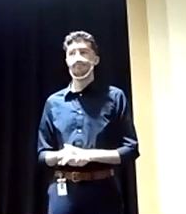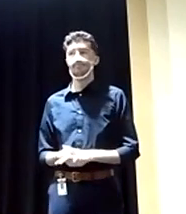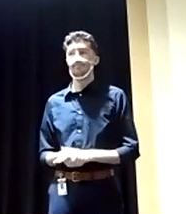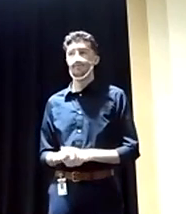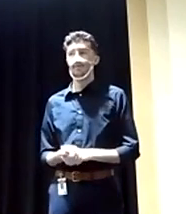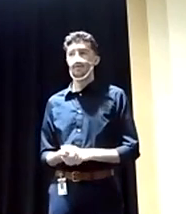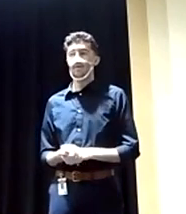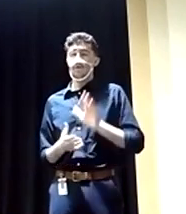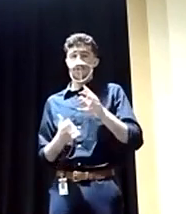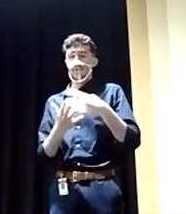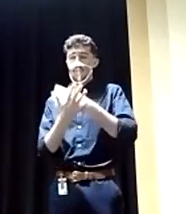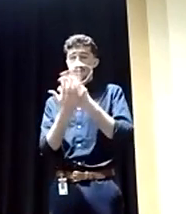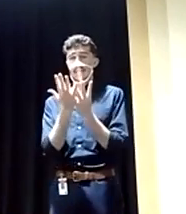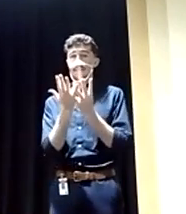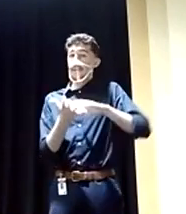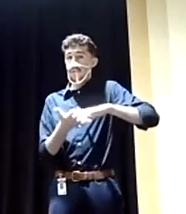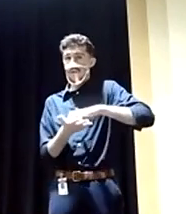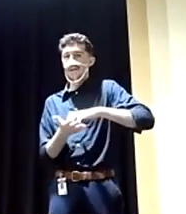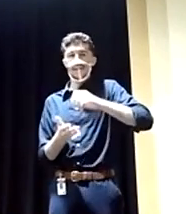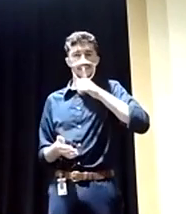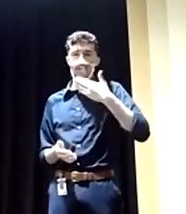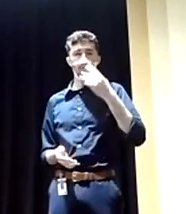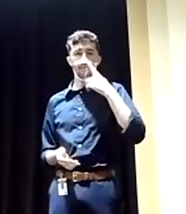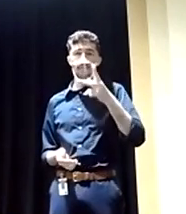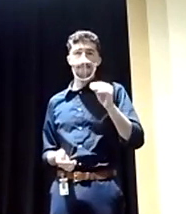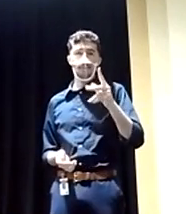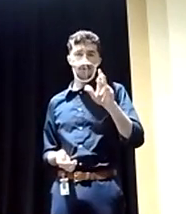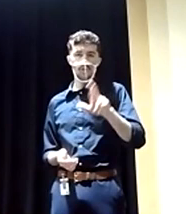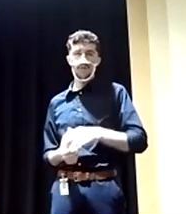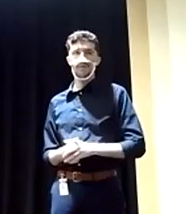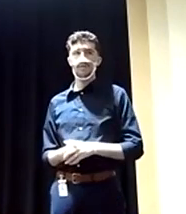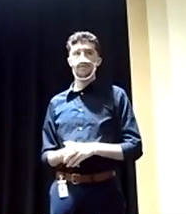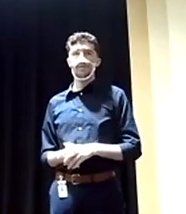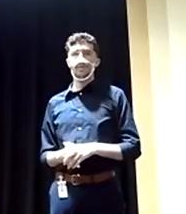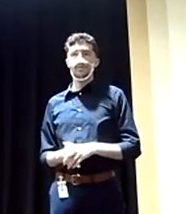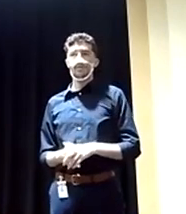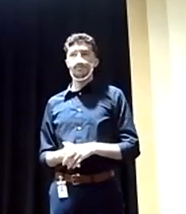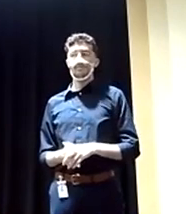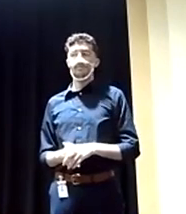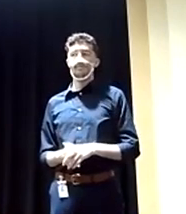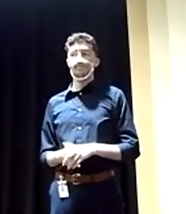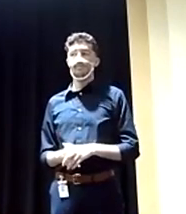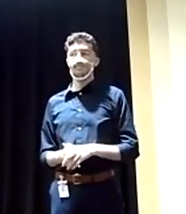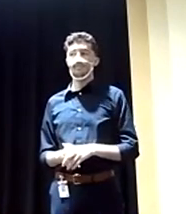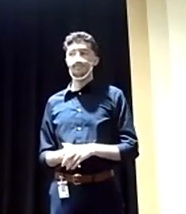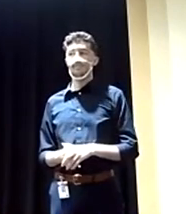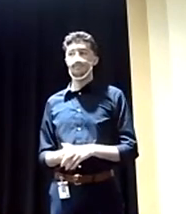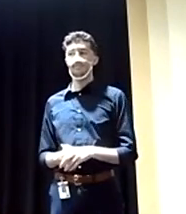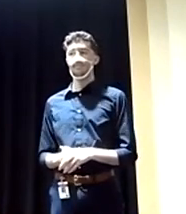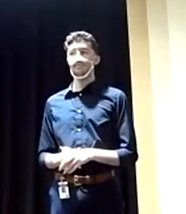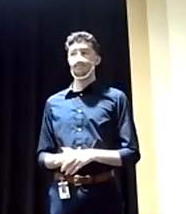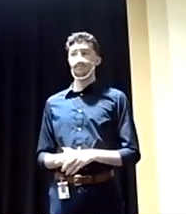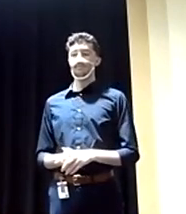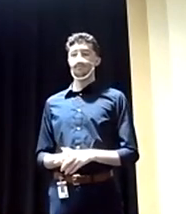your hand is not something any poker player ever does, unless you're not playing for whatever side you're supposed to be playing for. So